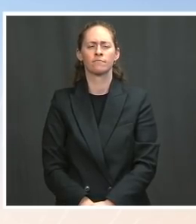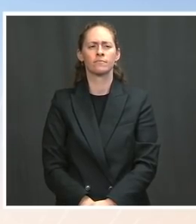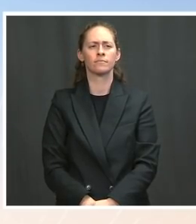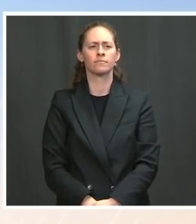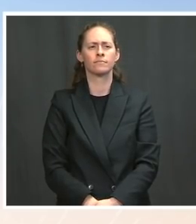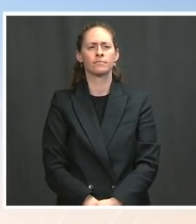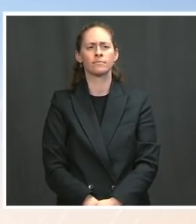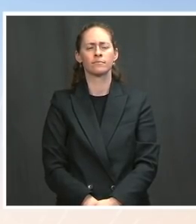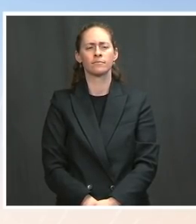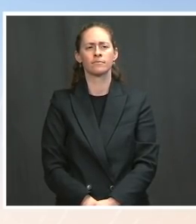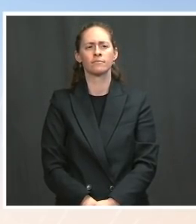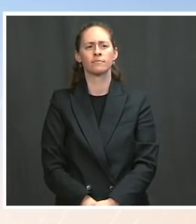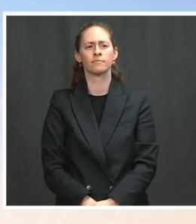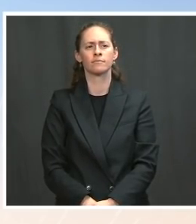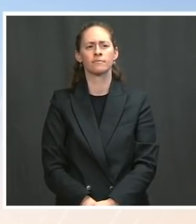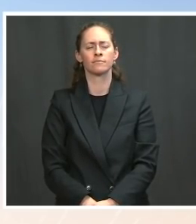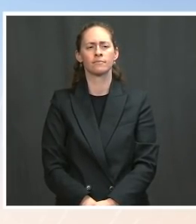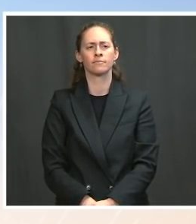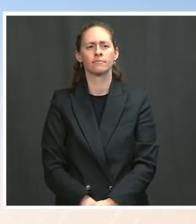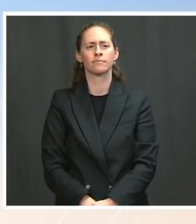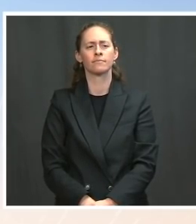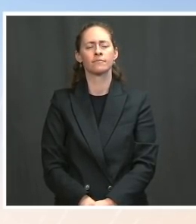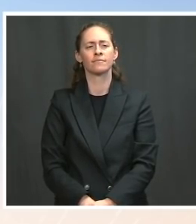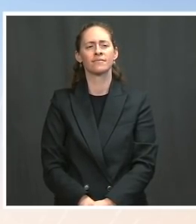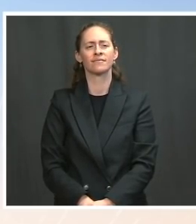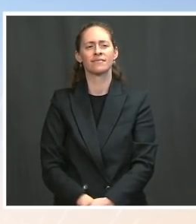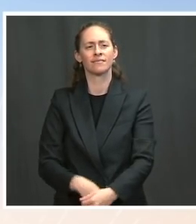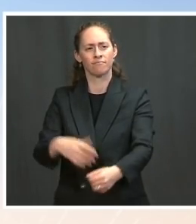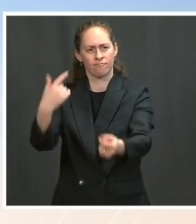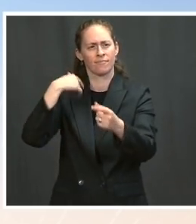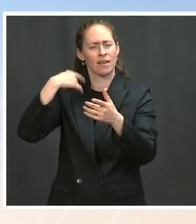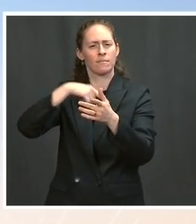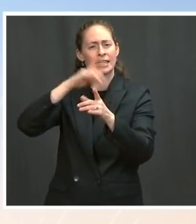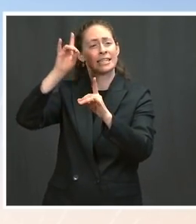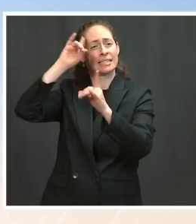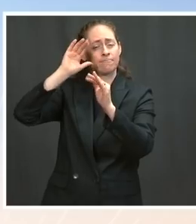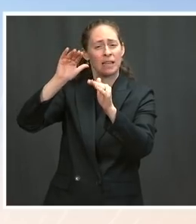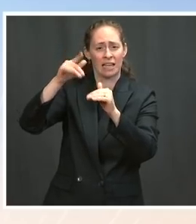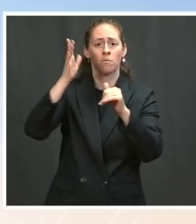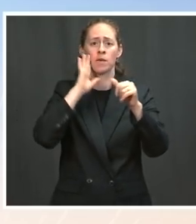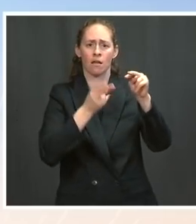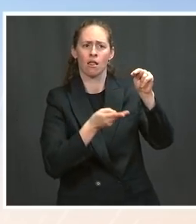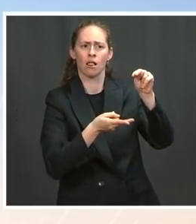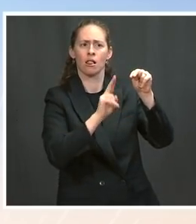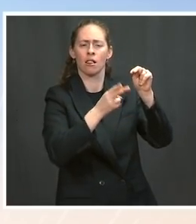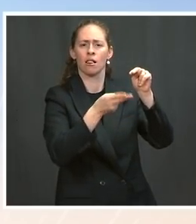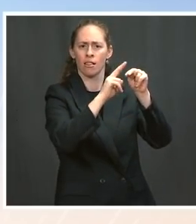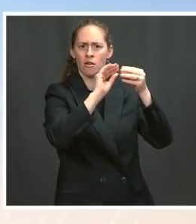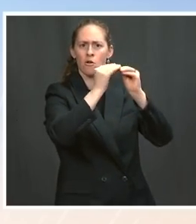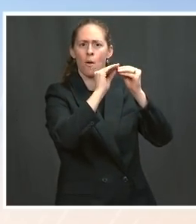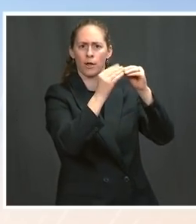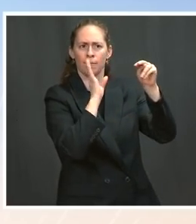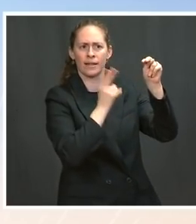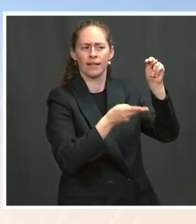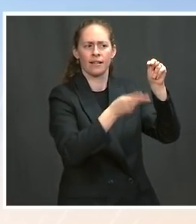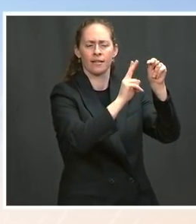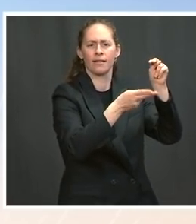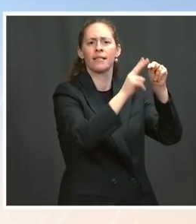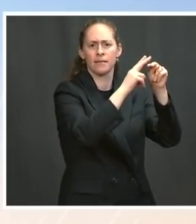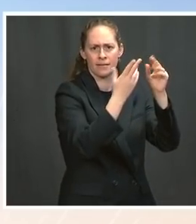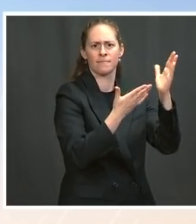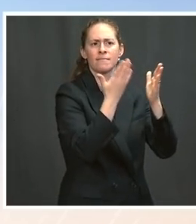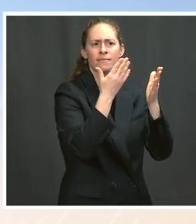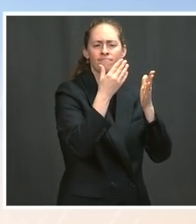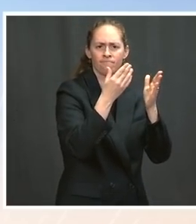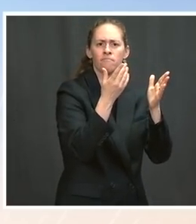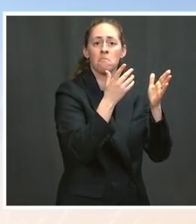We expect somewhat higher inflation over the next several months for a variety of essentially technical reasons, because